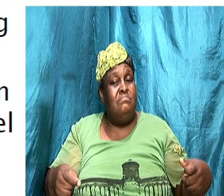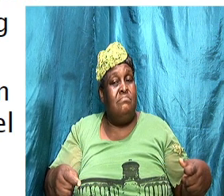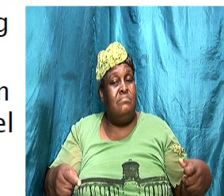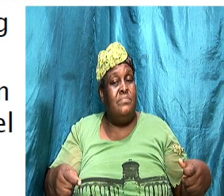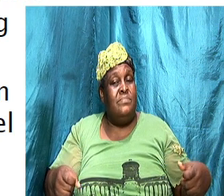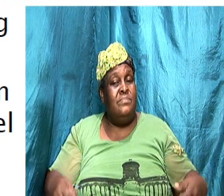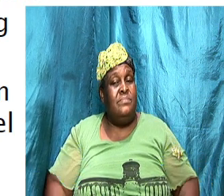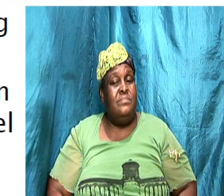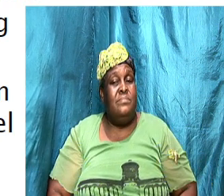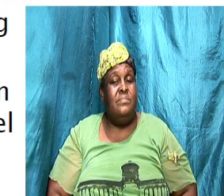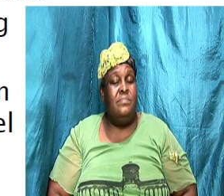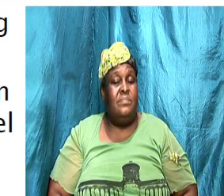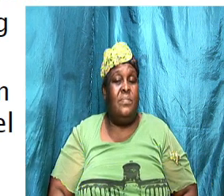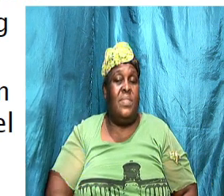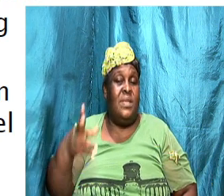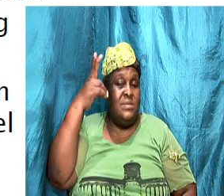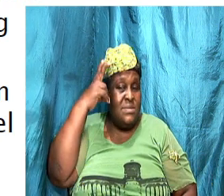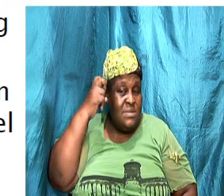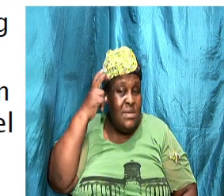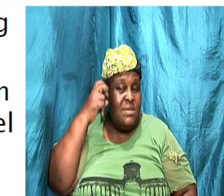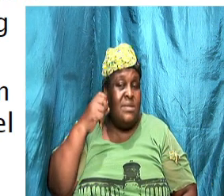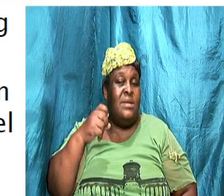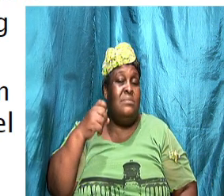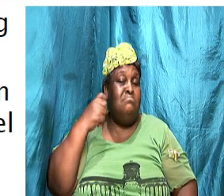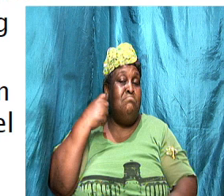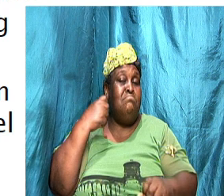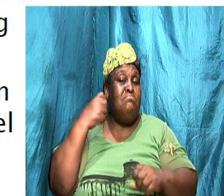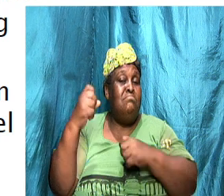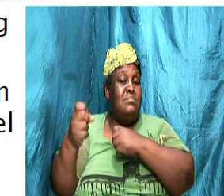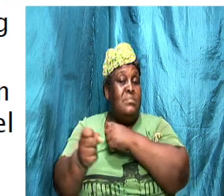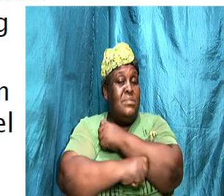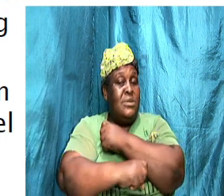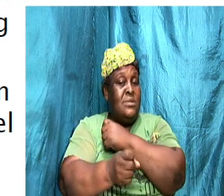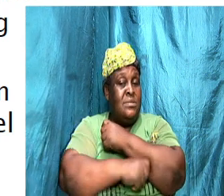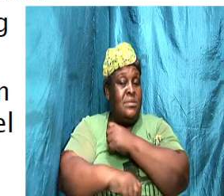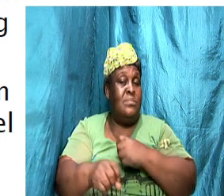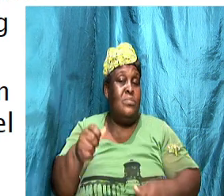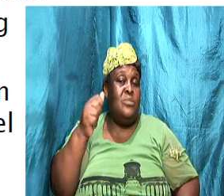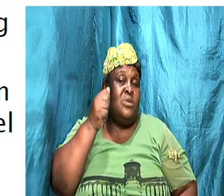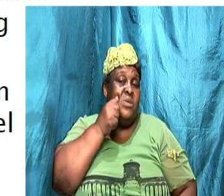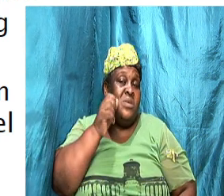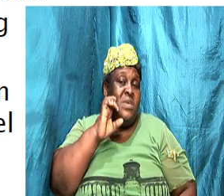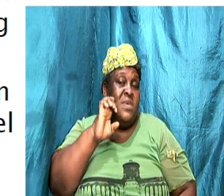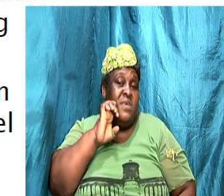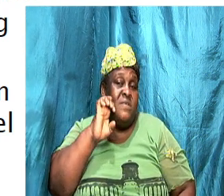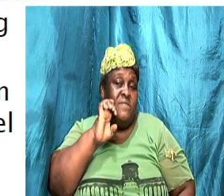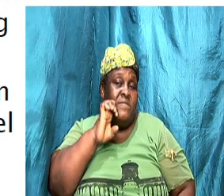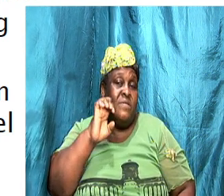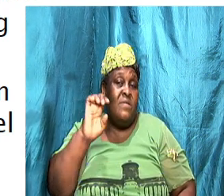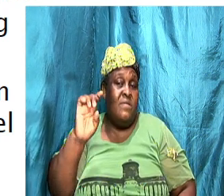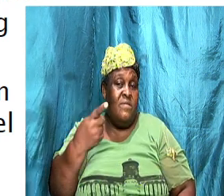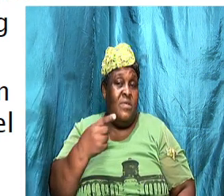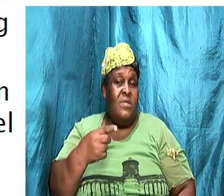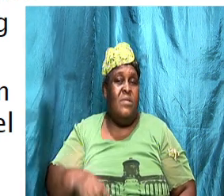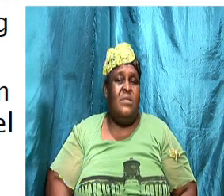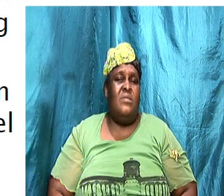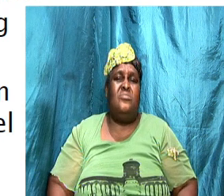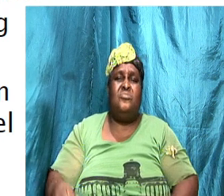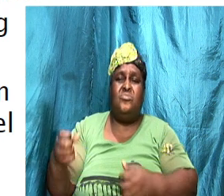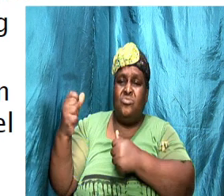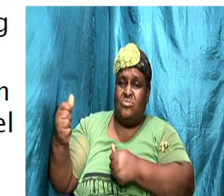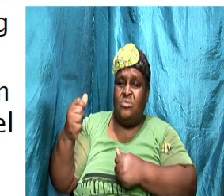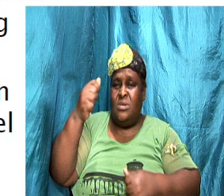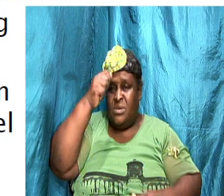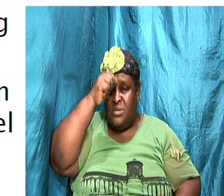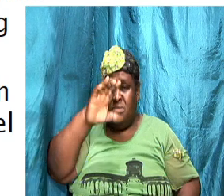and satan tempt his wife her the strongest man